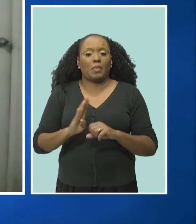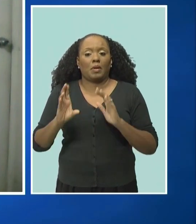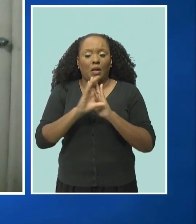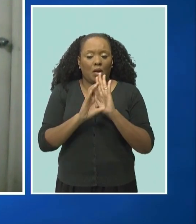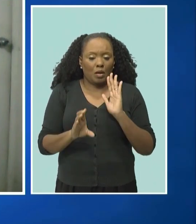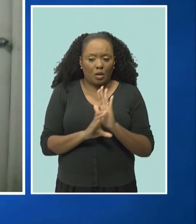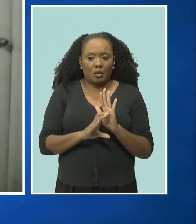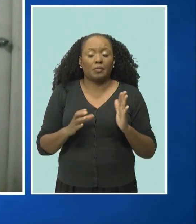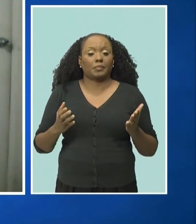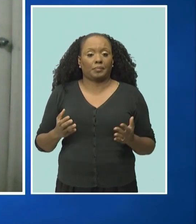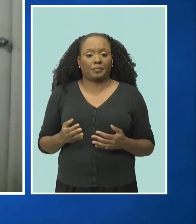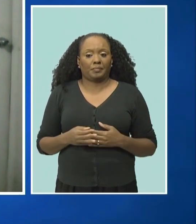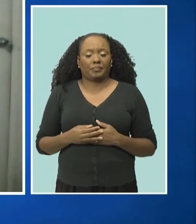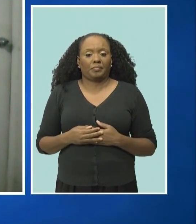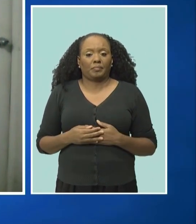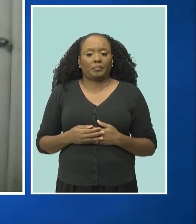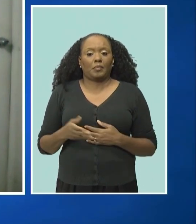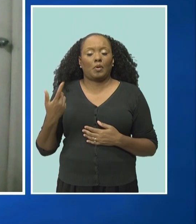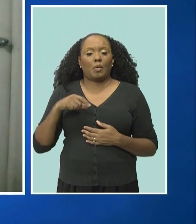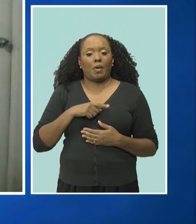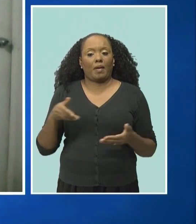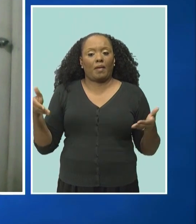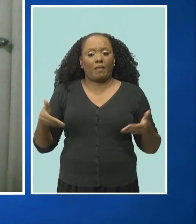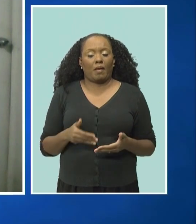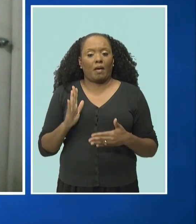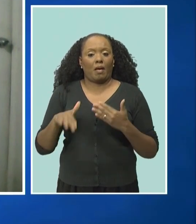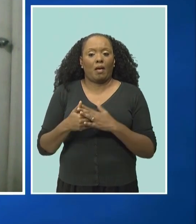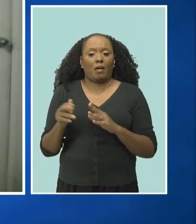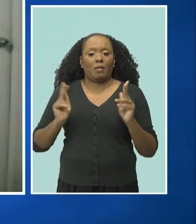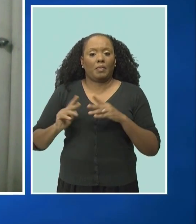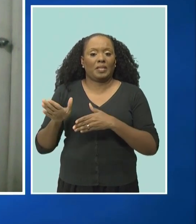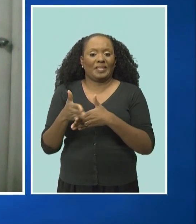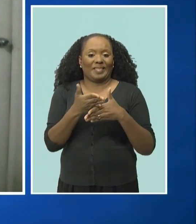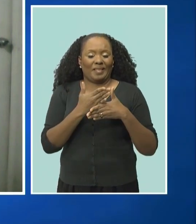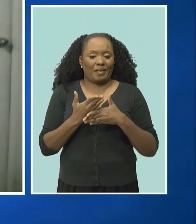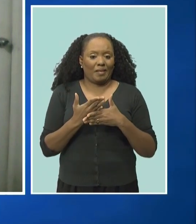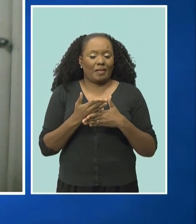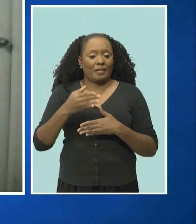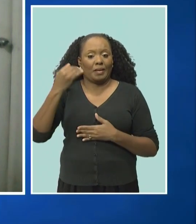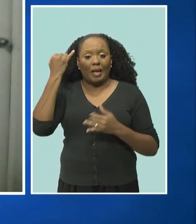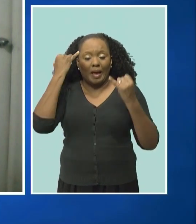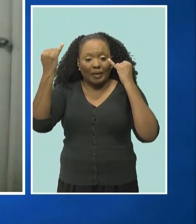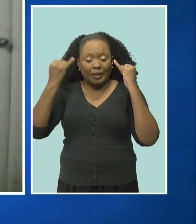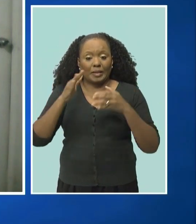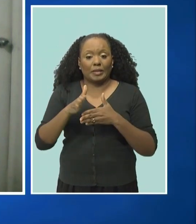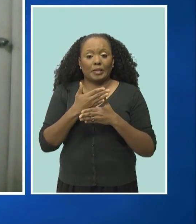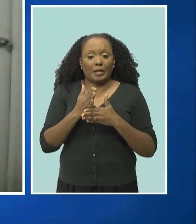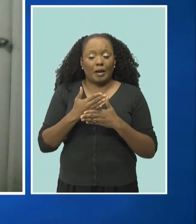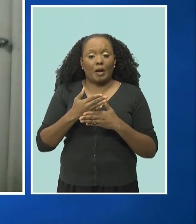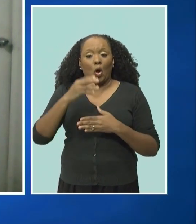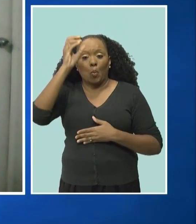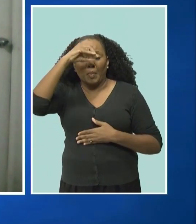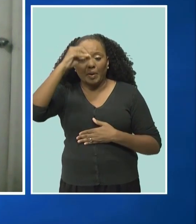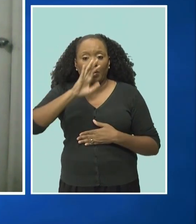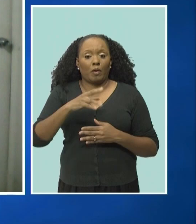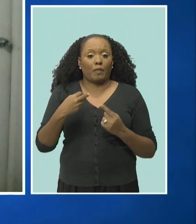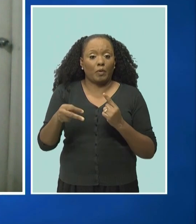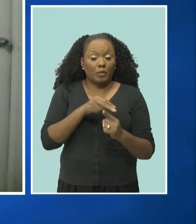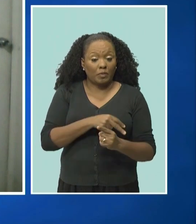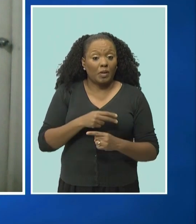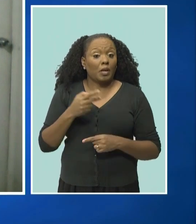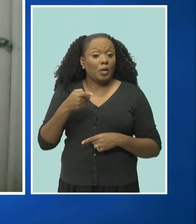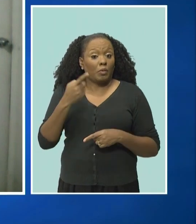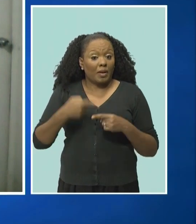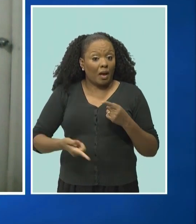we're talking about. And so we invite everyone to come out and share their views. And if you can't be there in person, you can follow us on